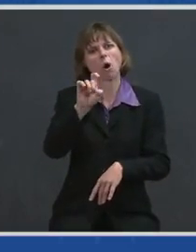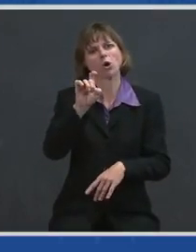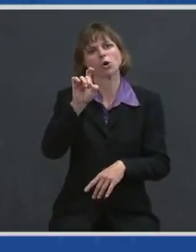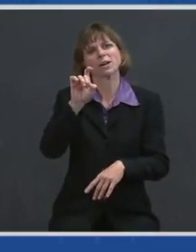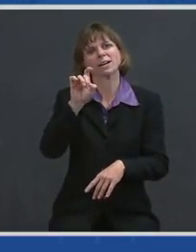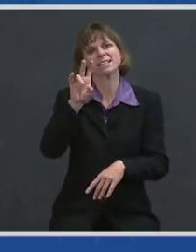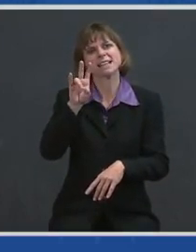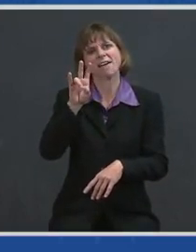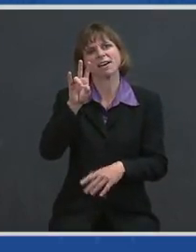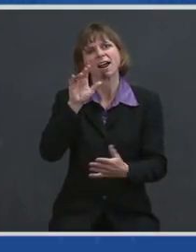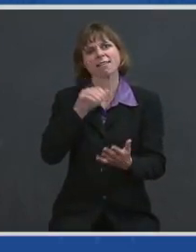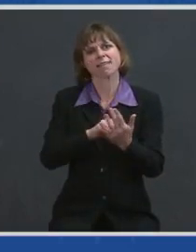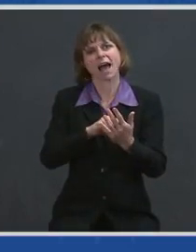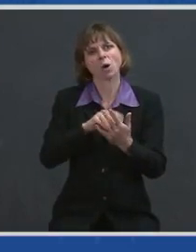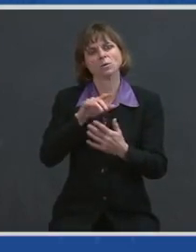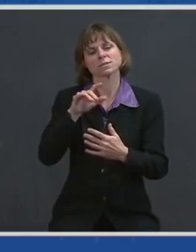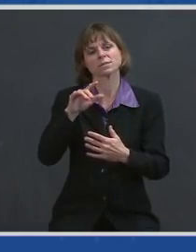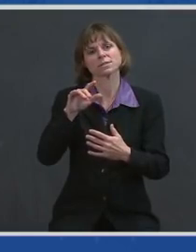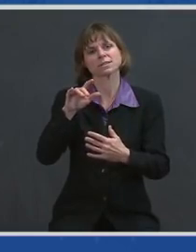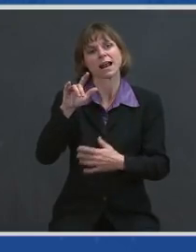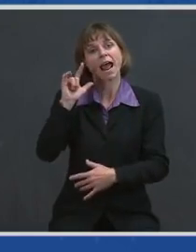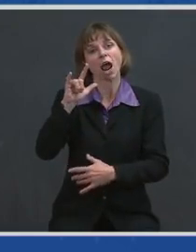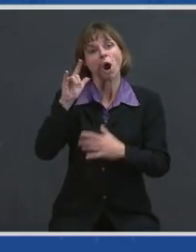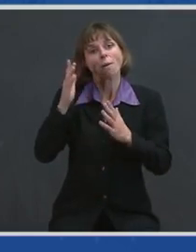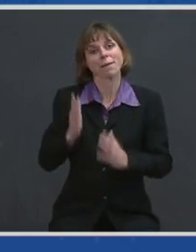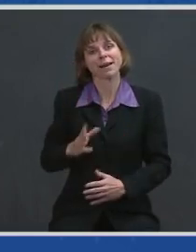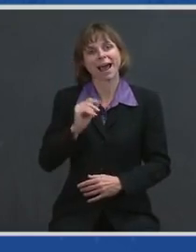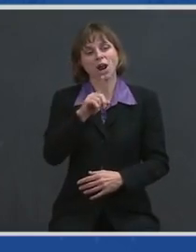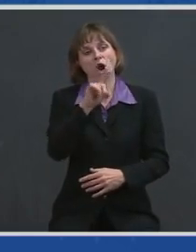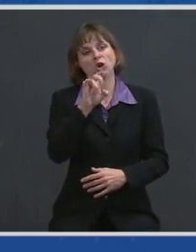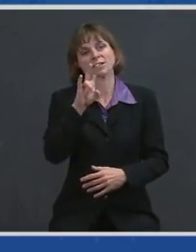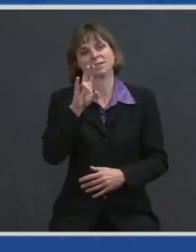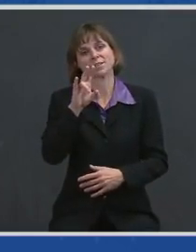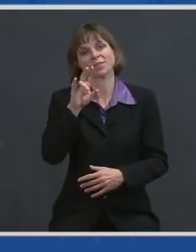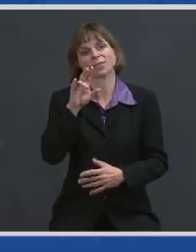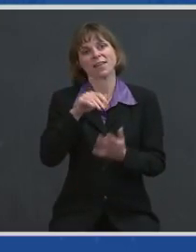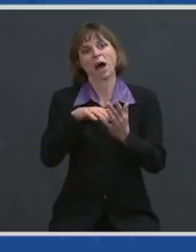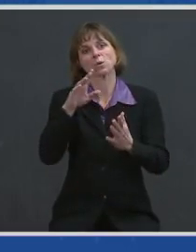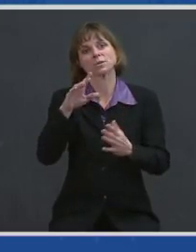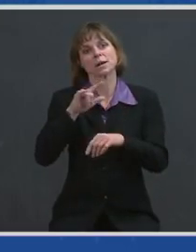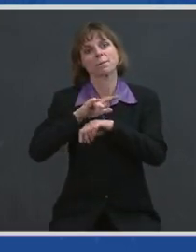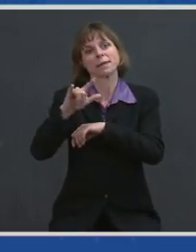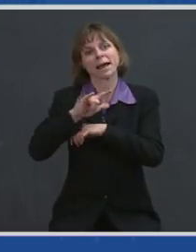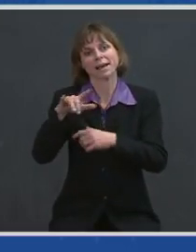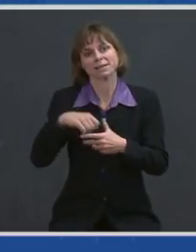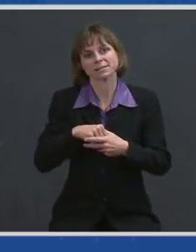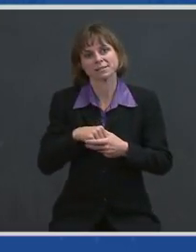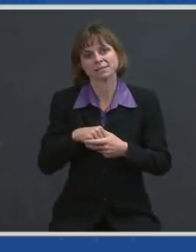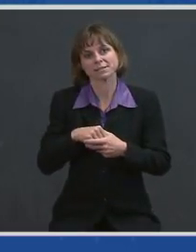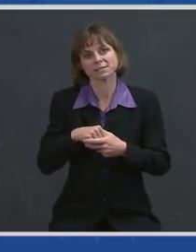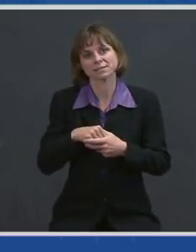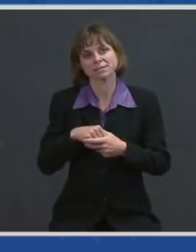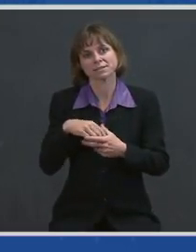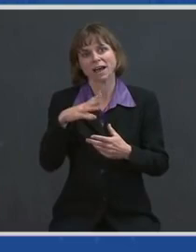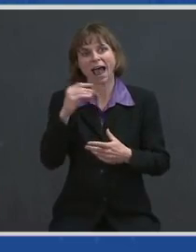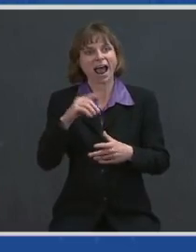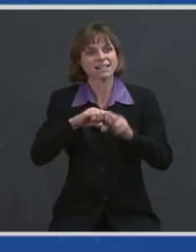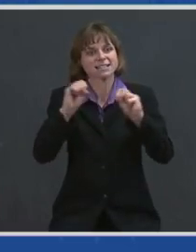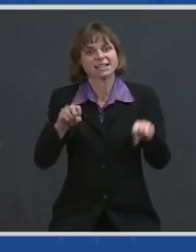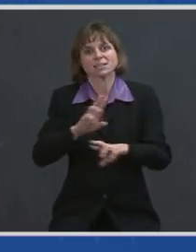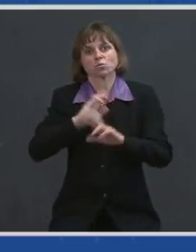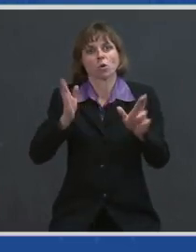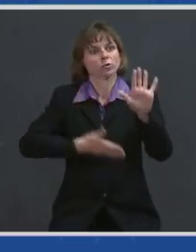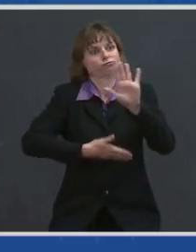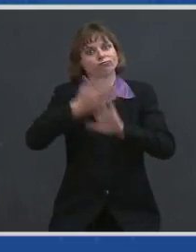and 1,100 planes that enable America's air power and humanitarian assistance to go everywhere in the world it need